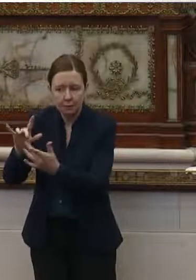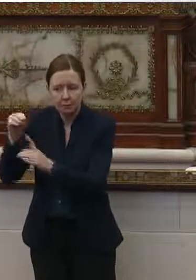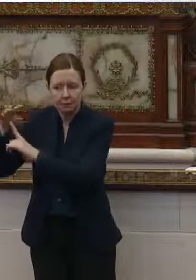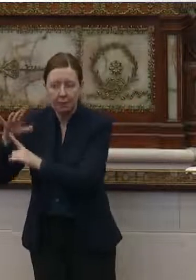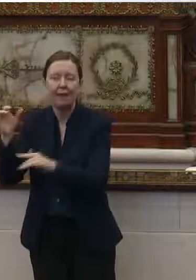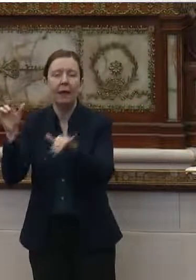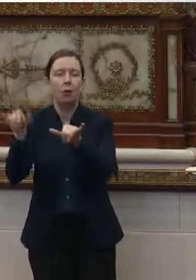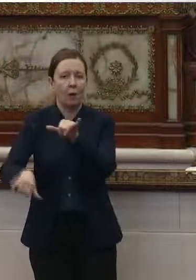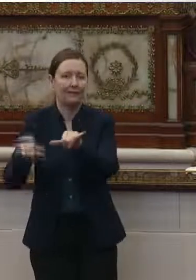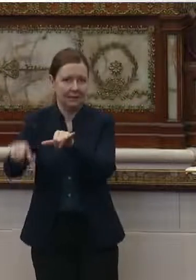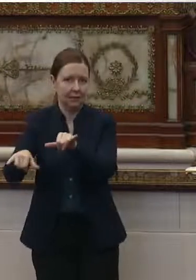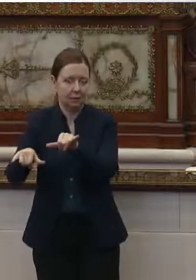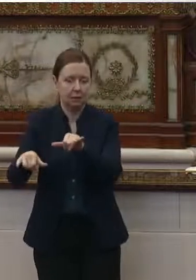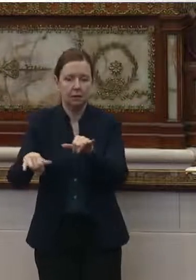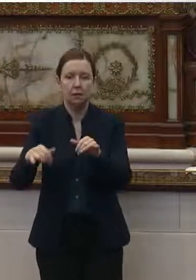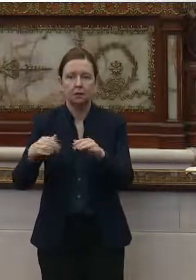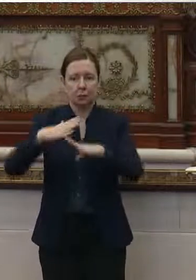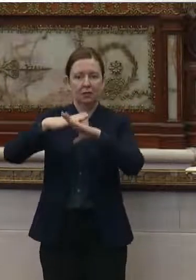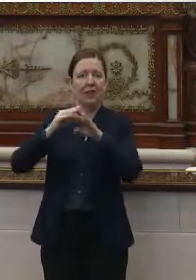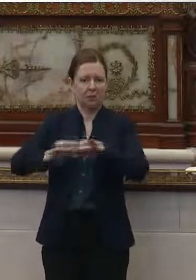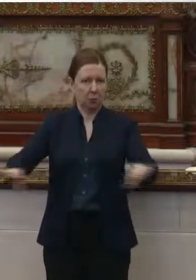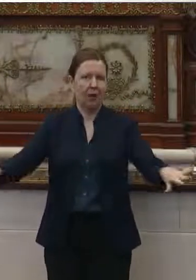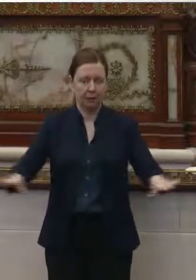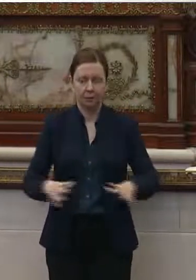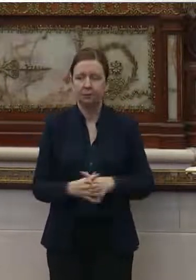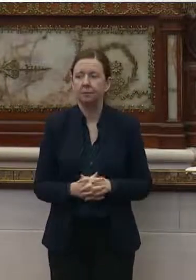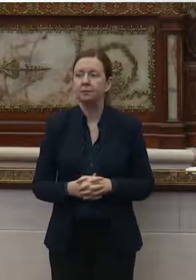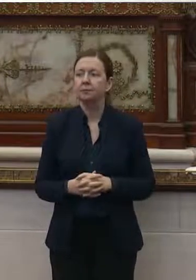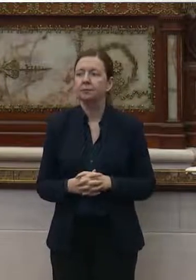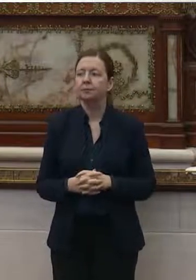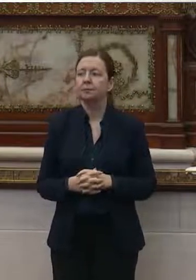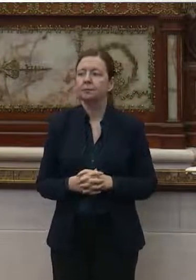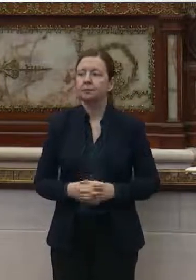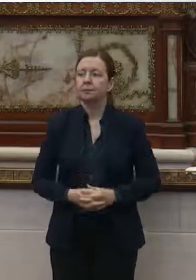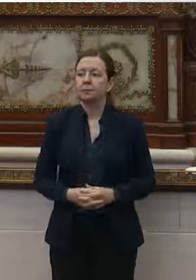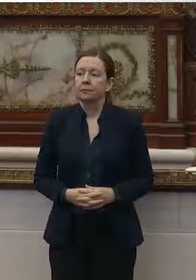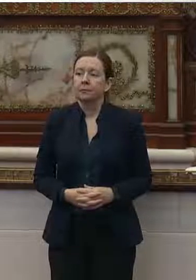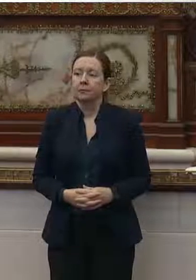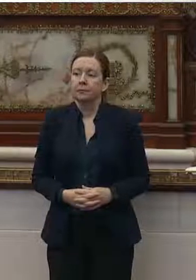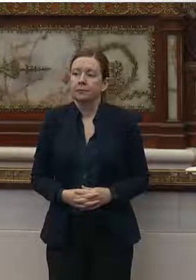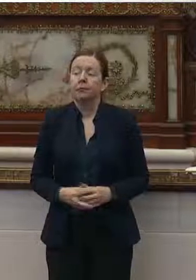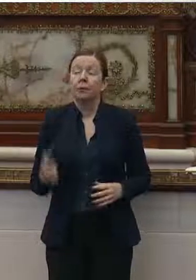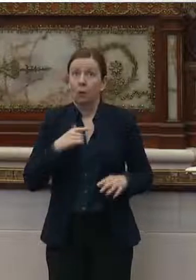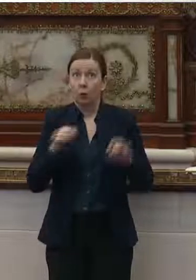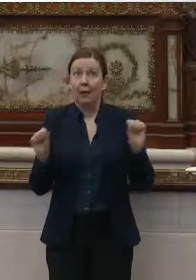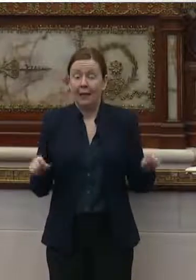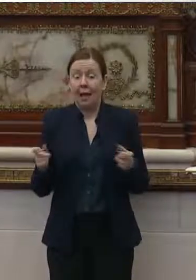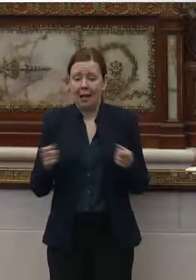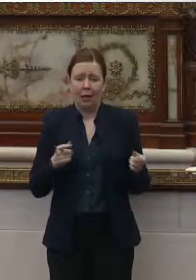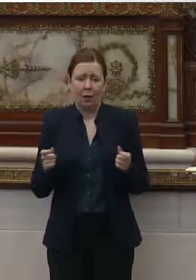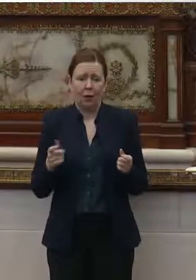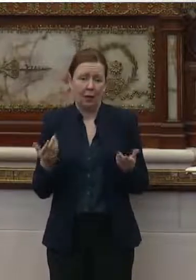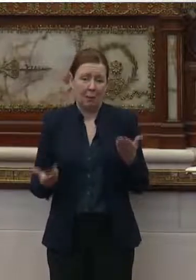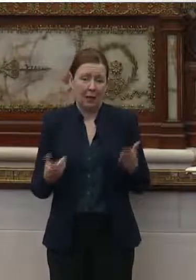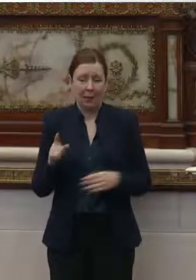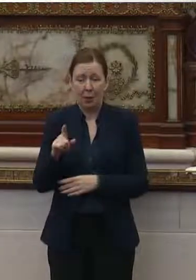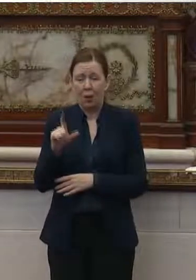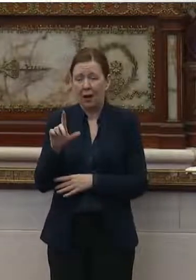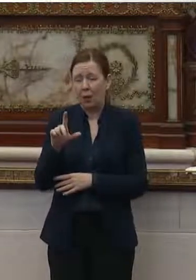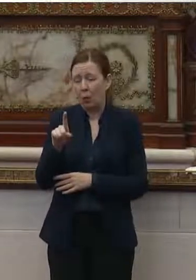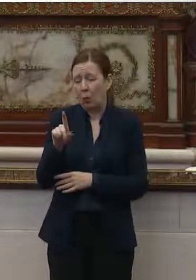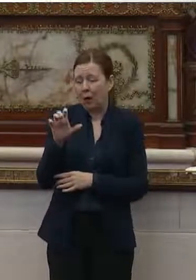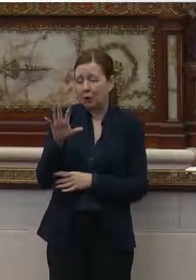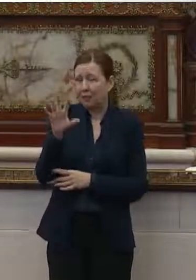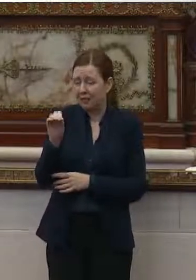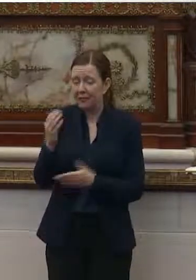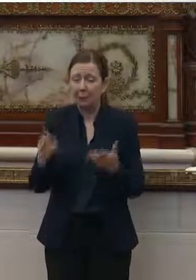quarantine. So the virus doesn't spread any further. Um, we are, you know, ability able to handle maybe 150 or